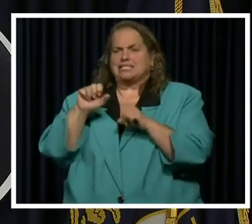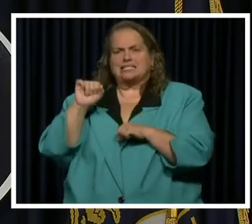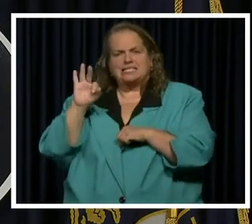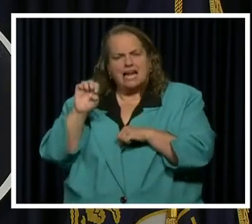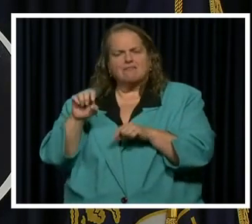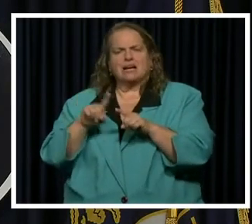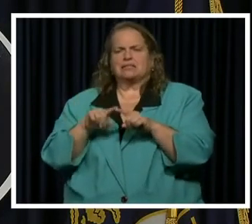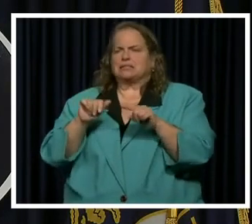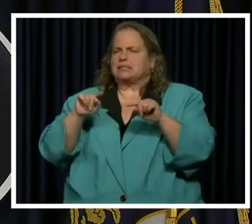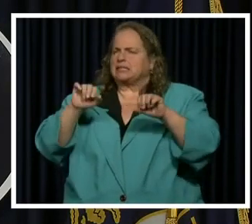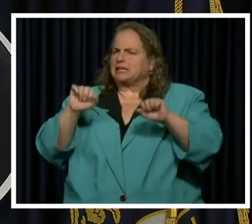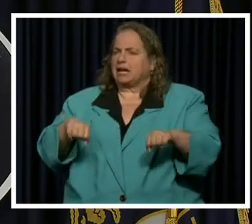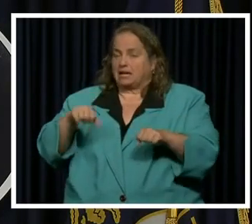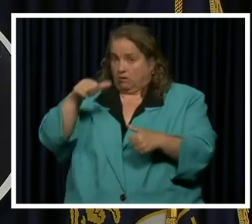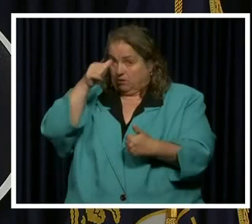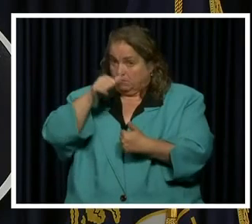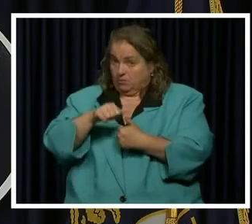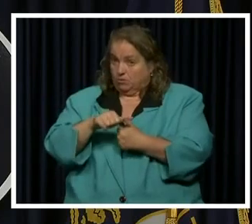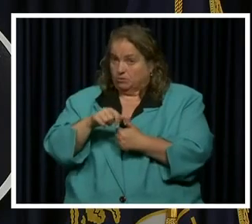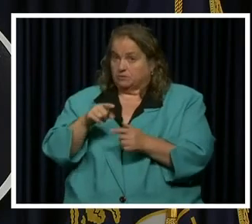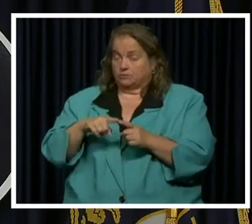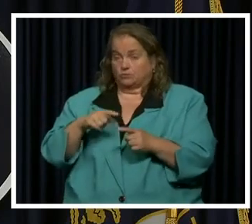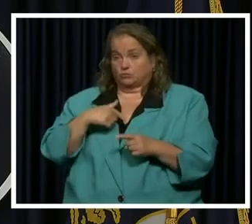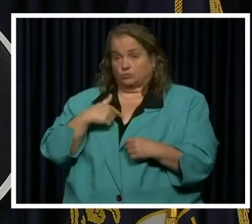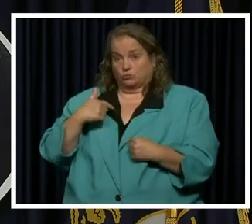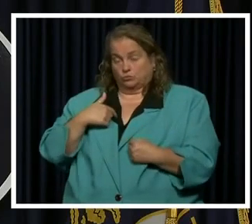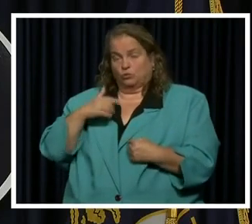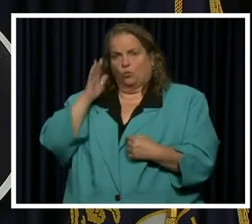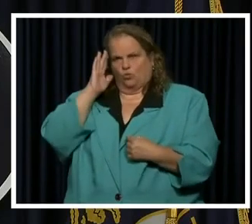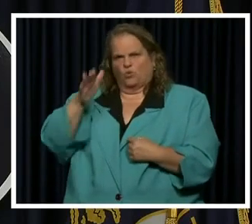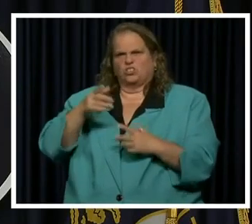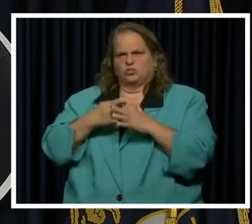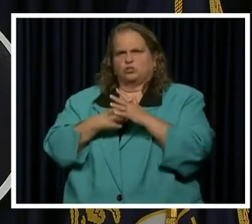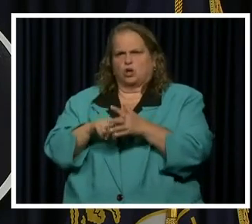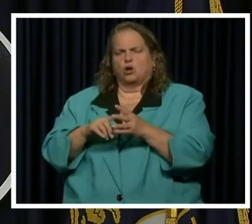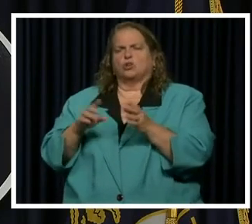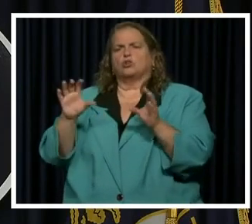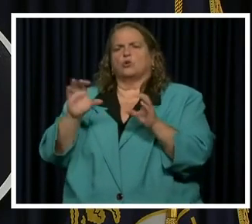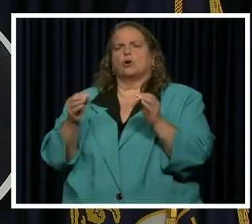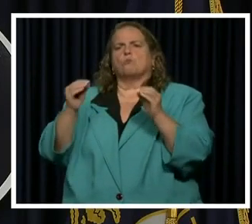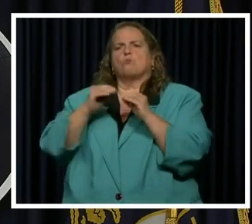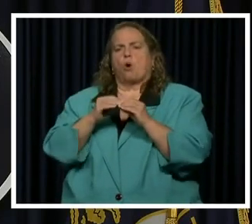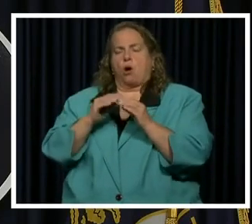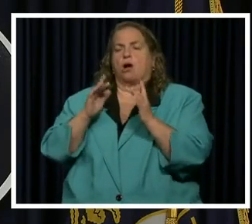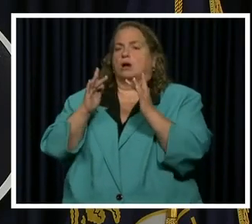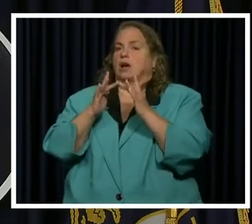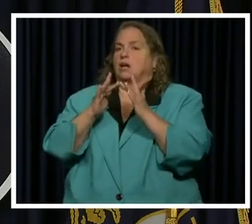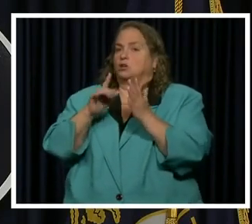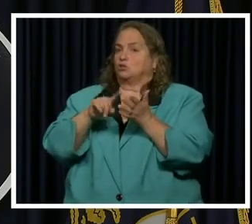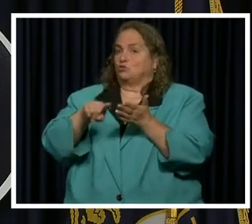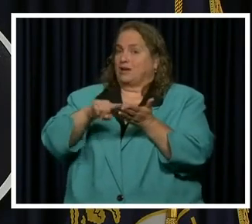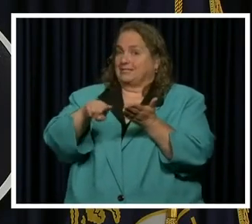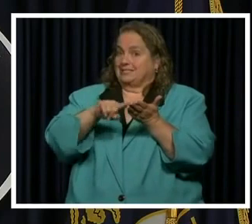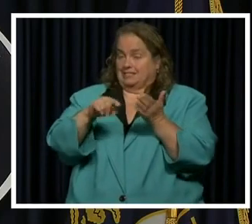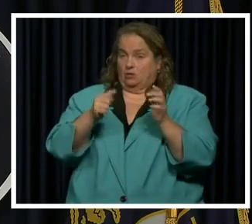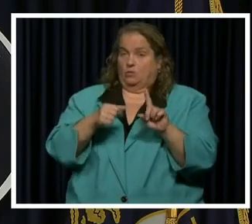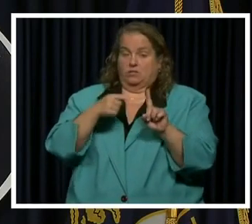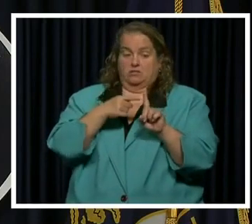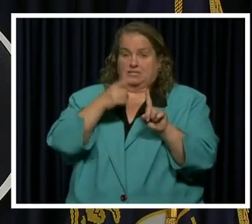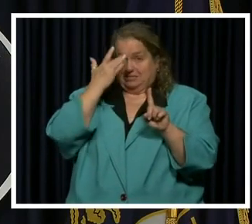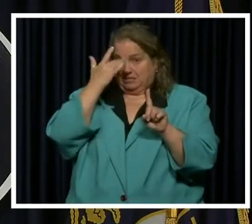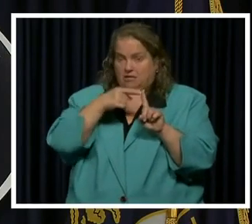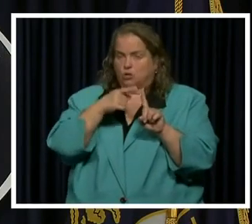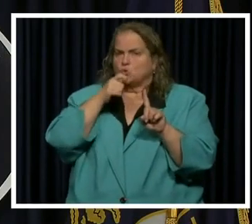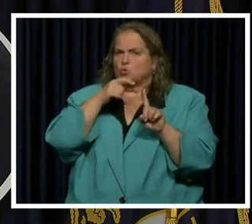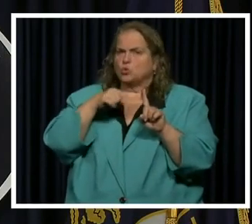it can. And remember, as we step into contact tracing and we're going to be talking about it more, your duty as a Kentuckian,